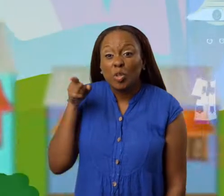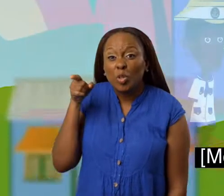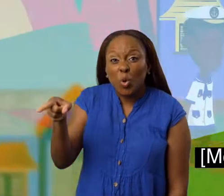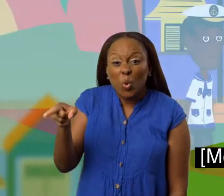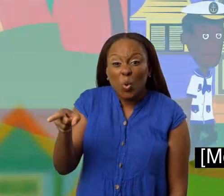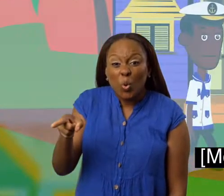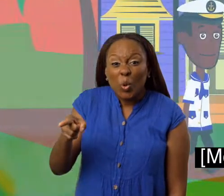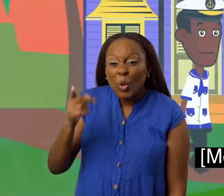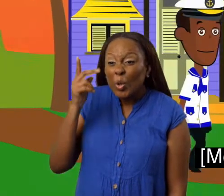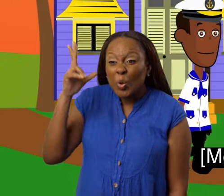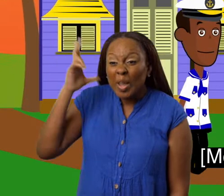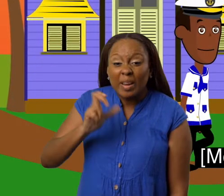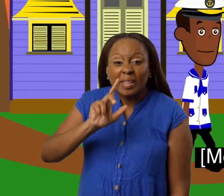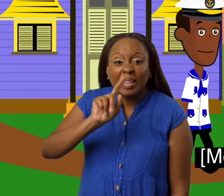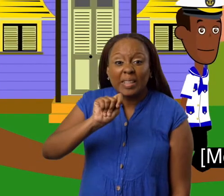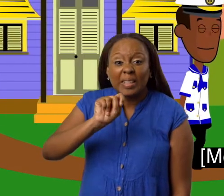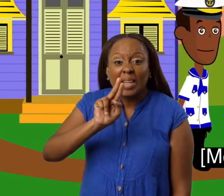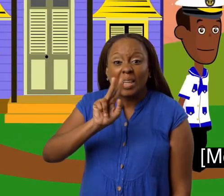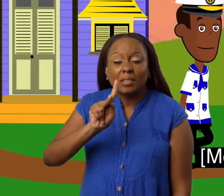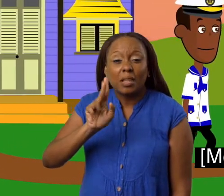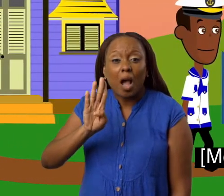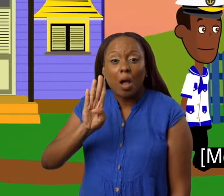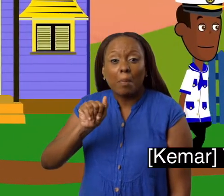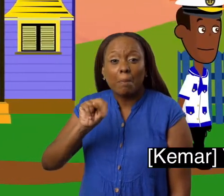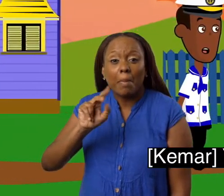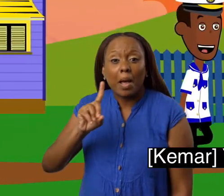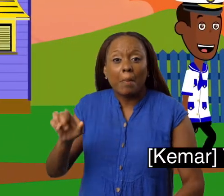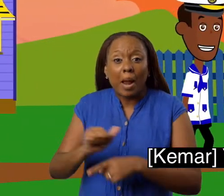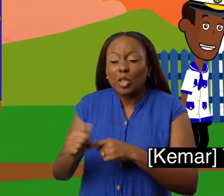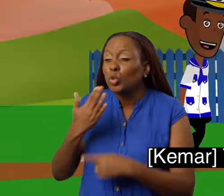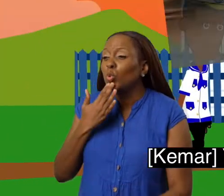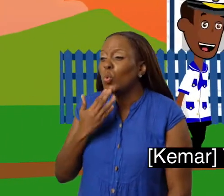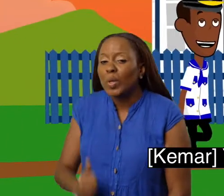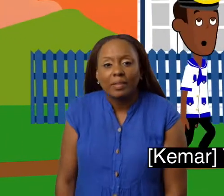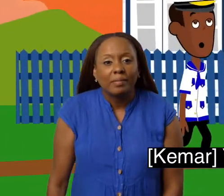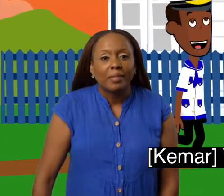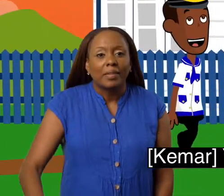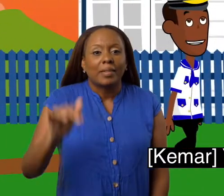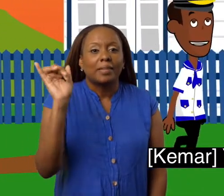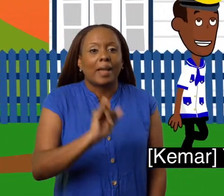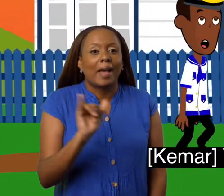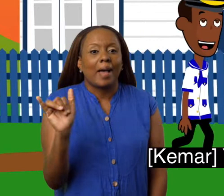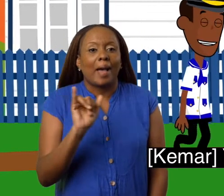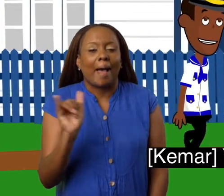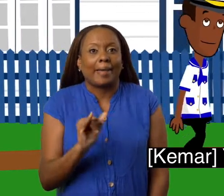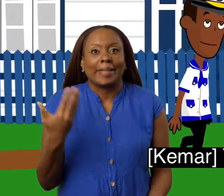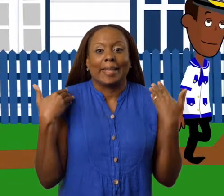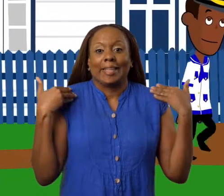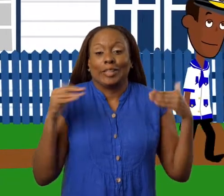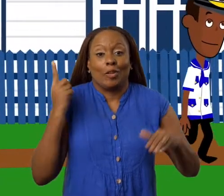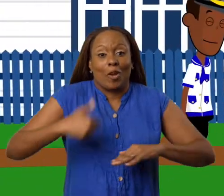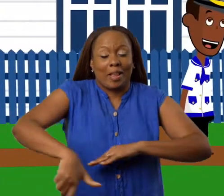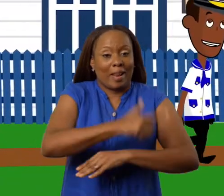all aboard! That top band at practice was sweet! You realize the top band is the angel of the landship?